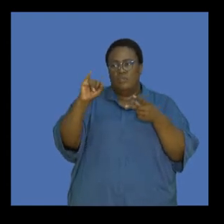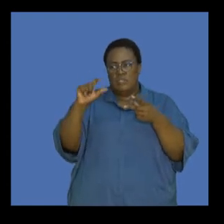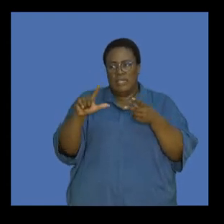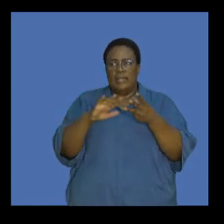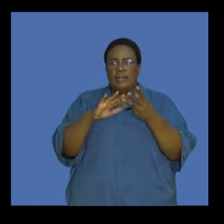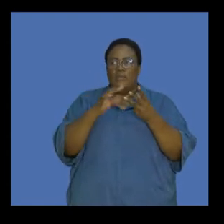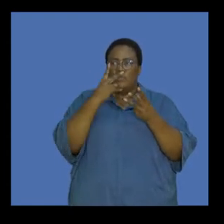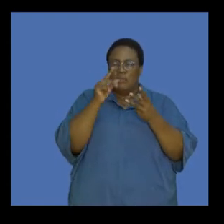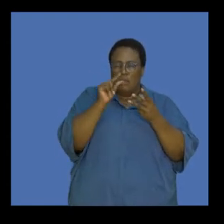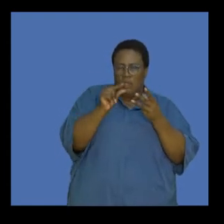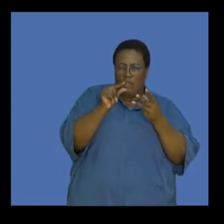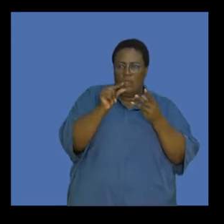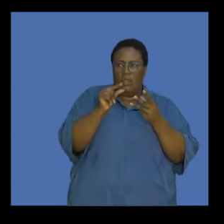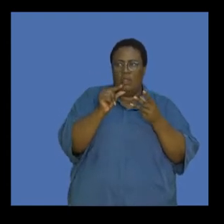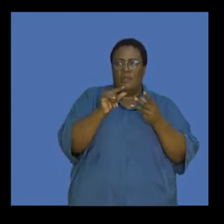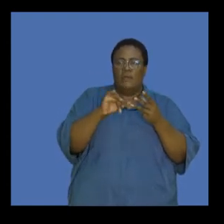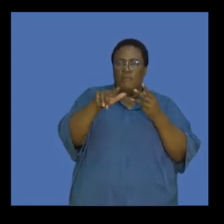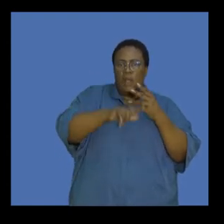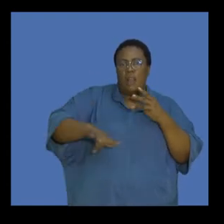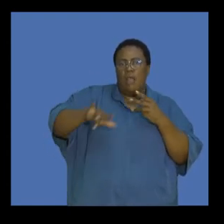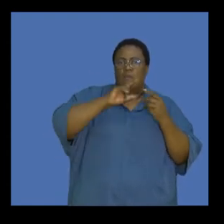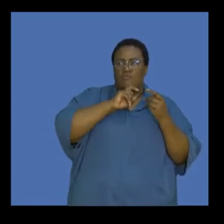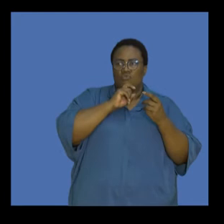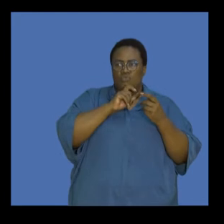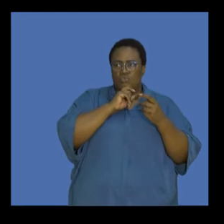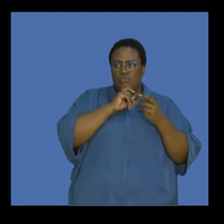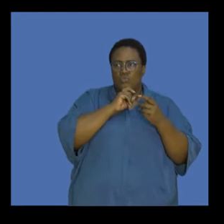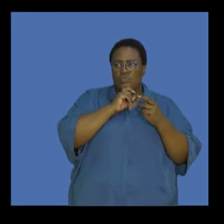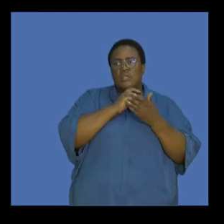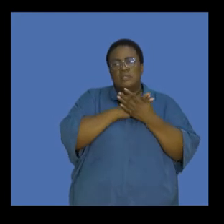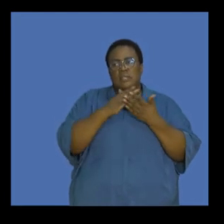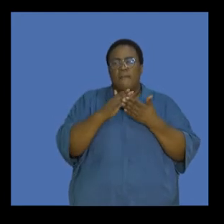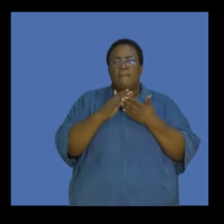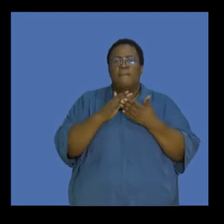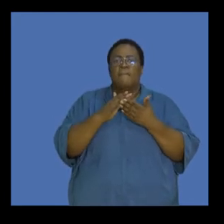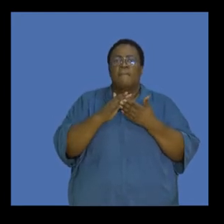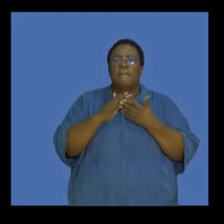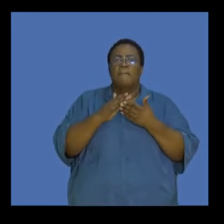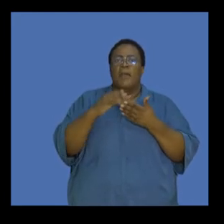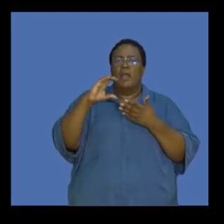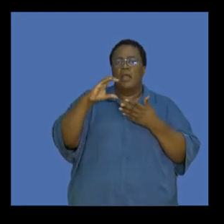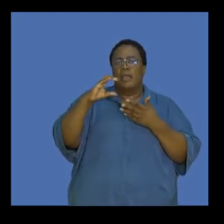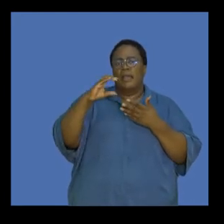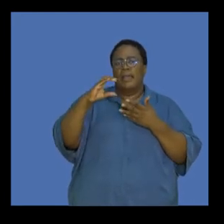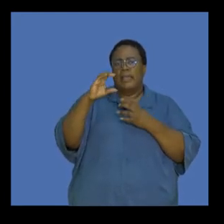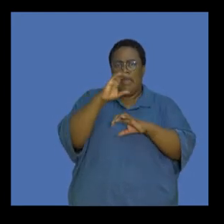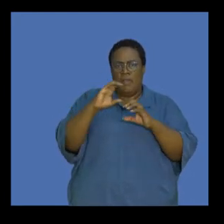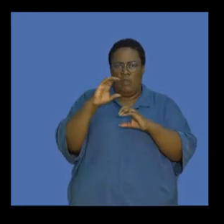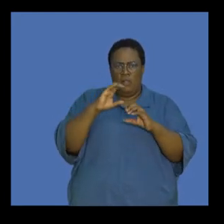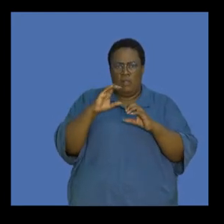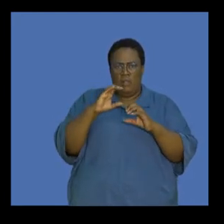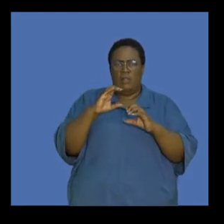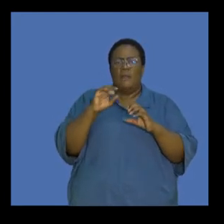fuels. And then we see a smaller contribution of that from land use. We also know that some of them are produced by